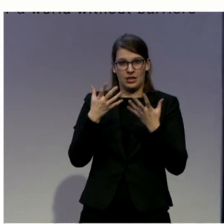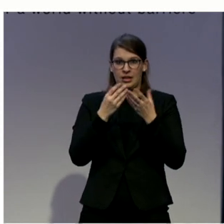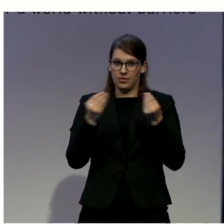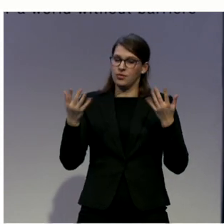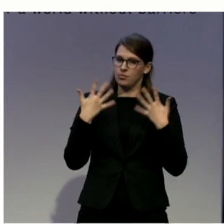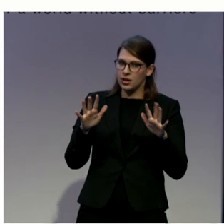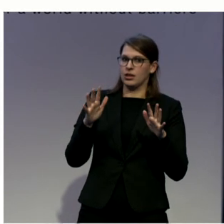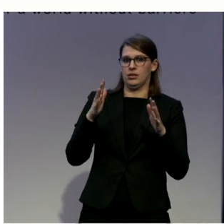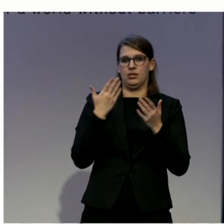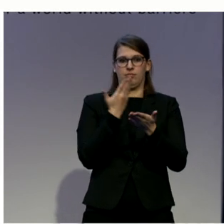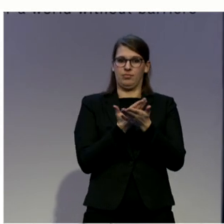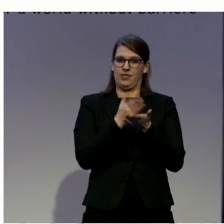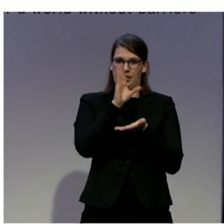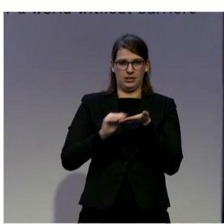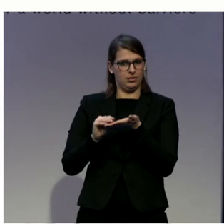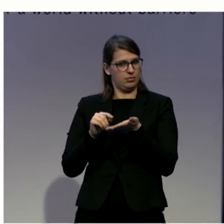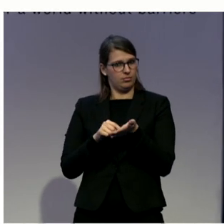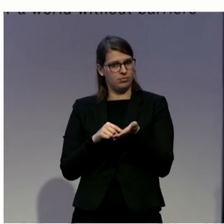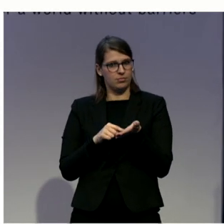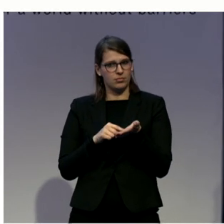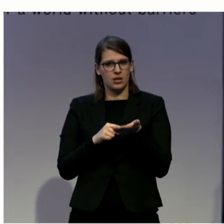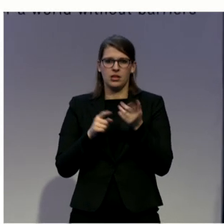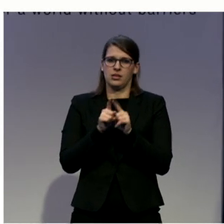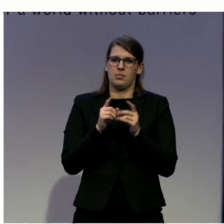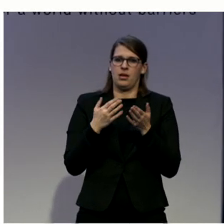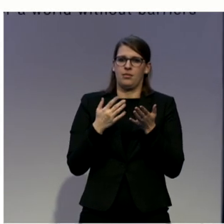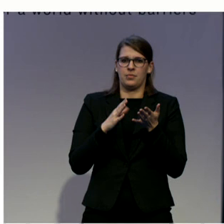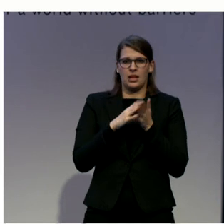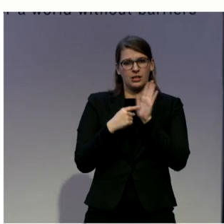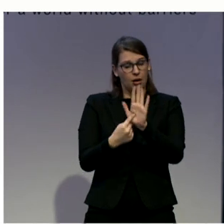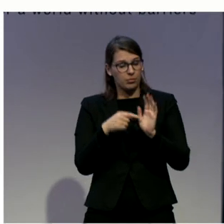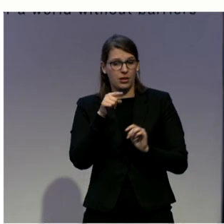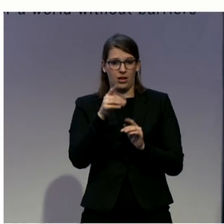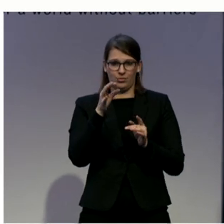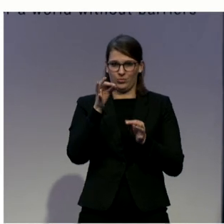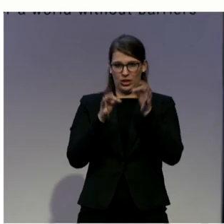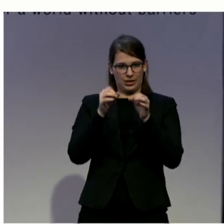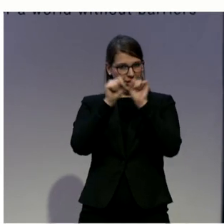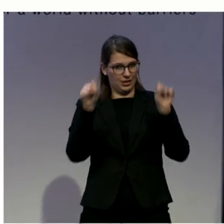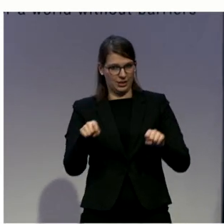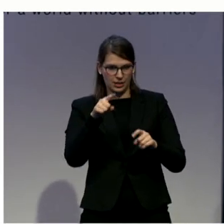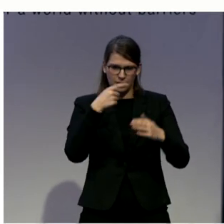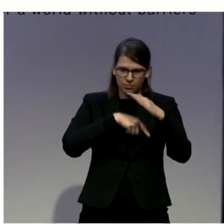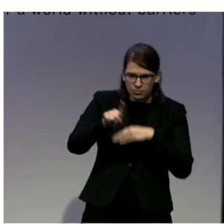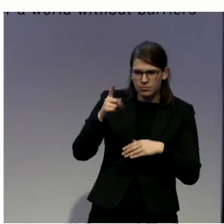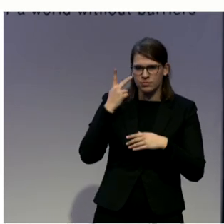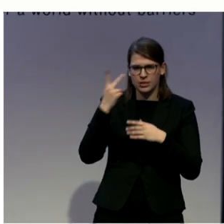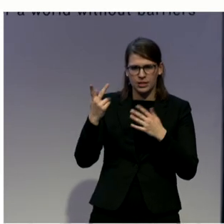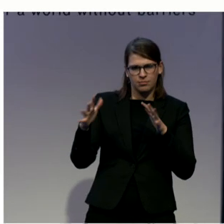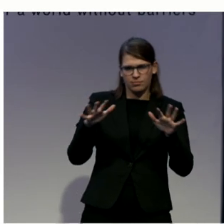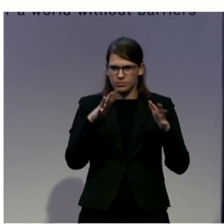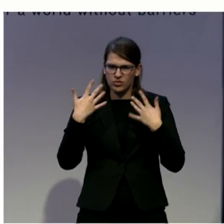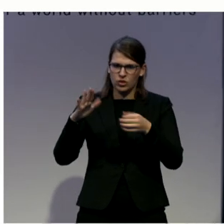daily basis suffering injustice and coming across discrimination in their everyday lives.